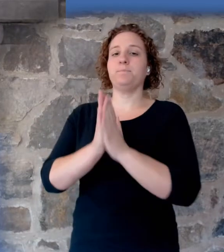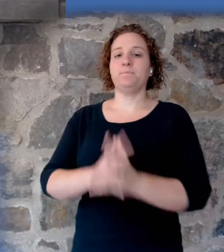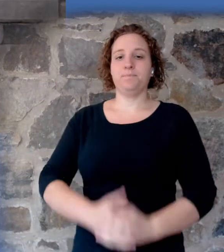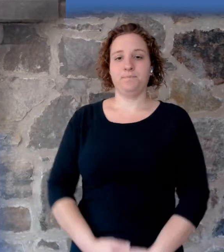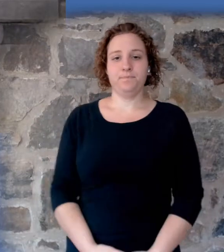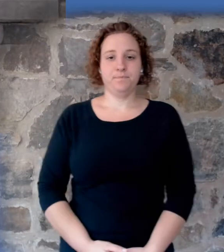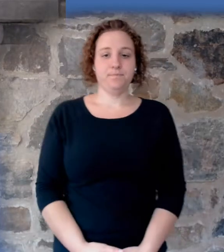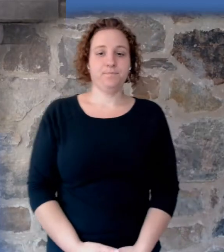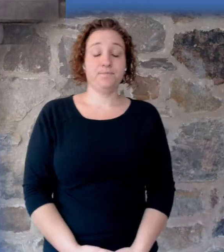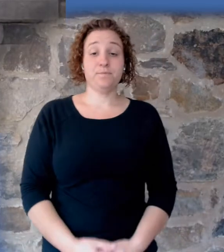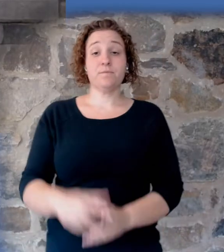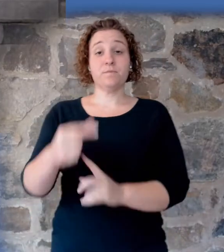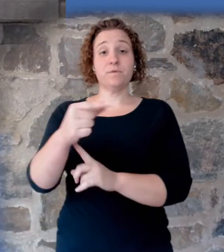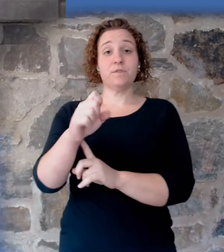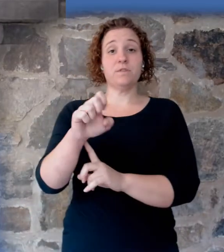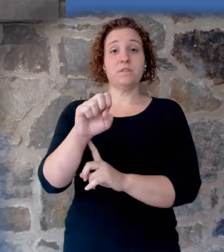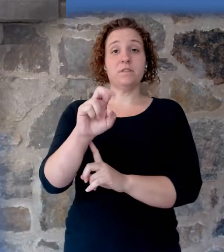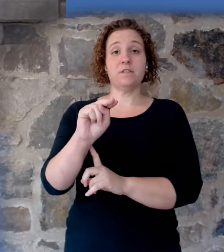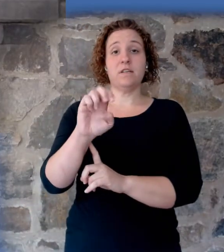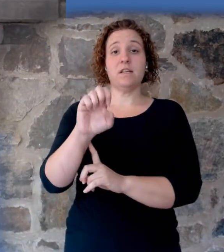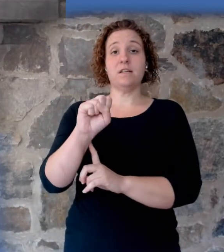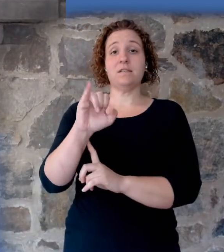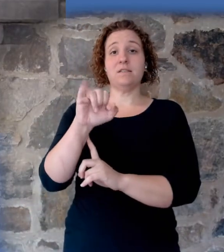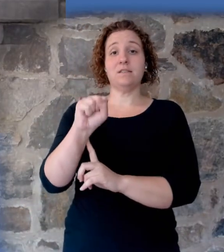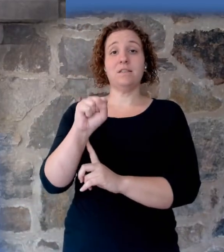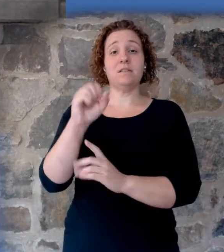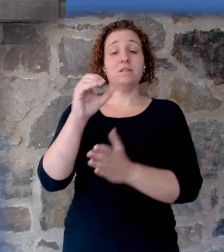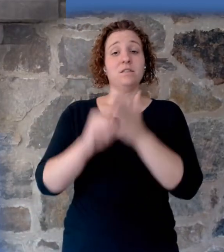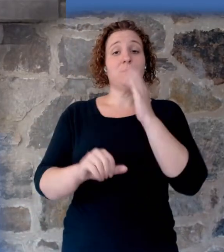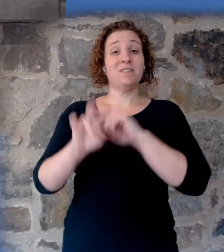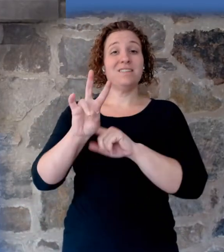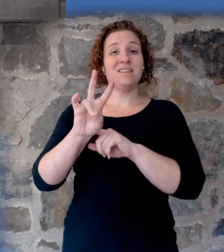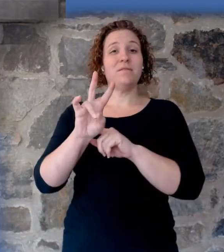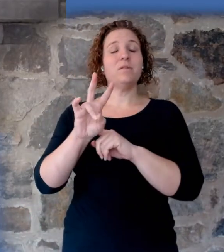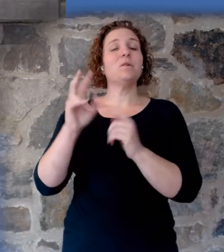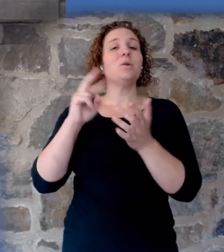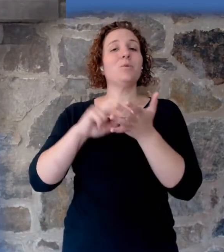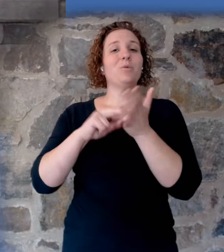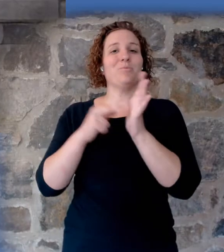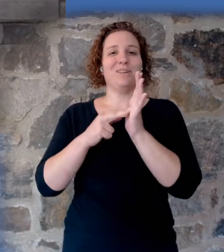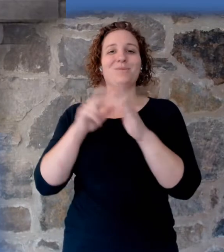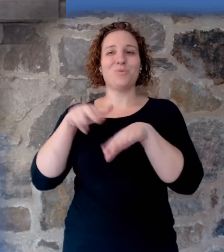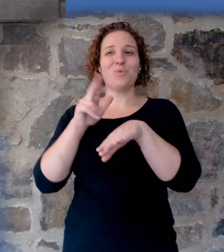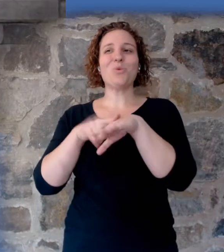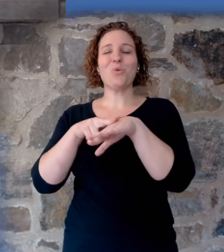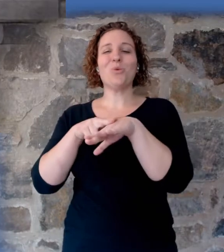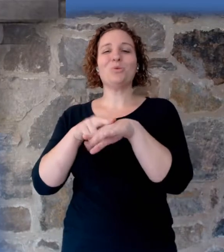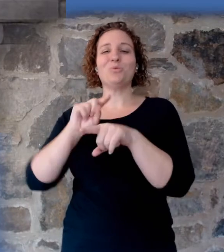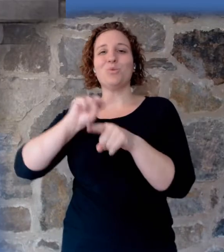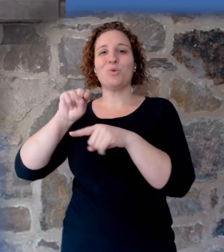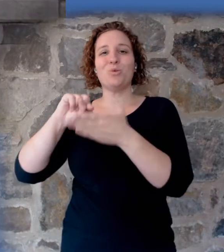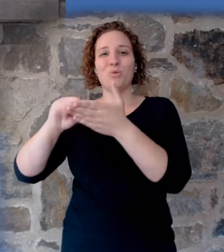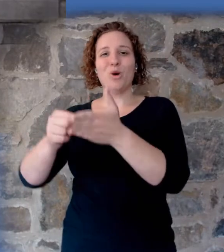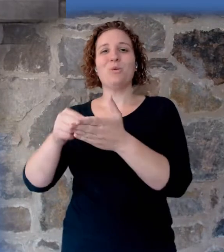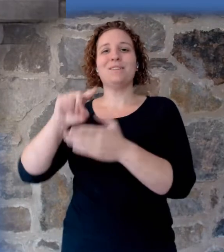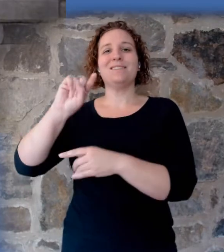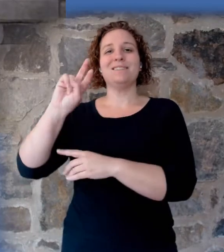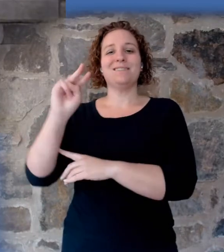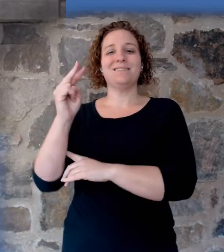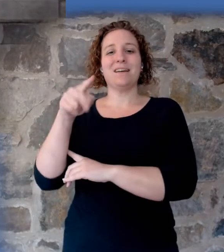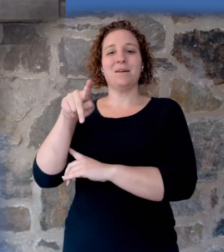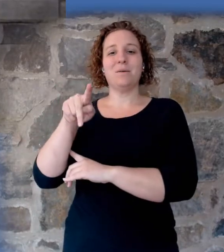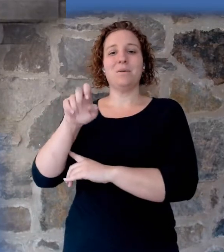Genesis chapter 7, which, of course, you're already there, means 2 Peter 3. I already see some of you waiting for me.